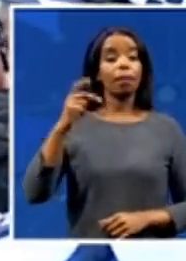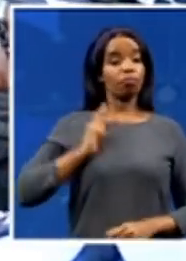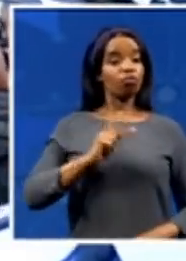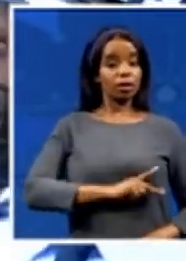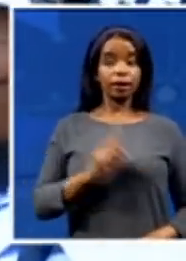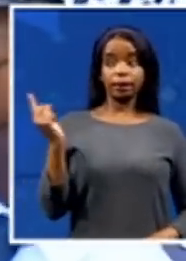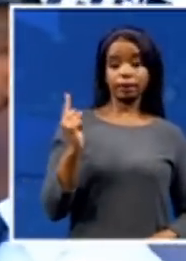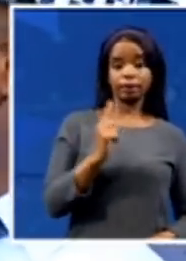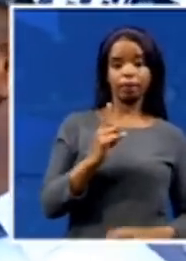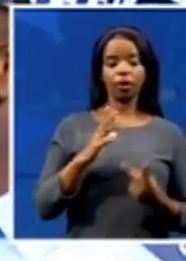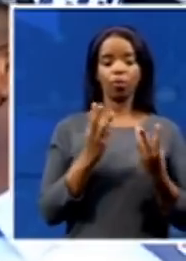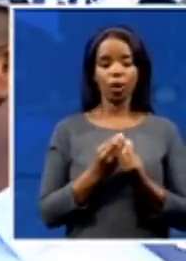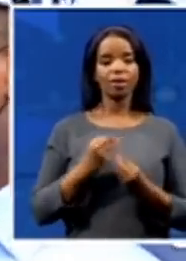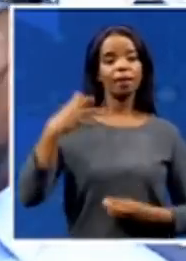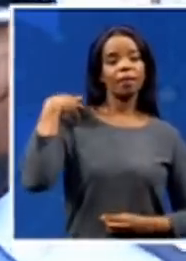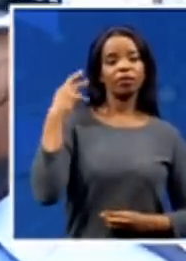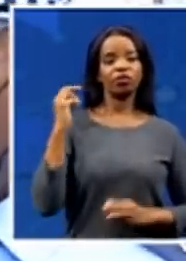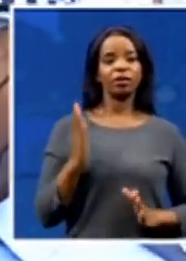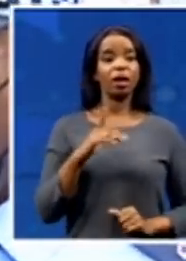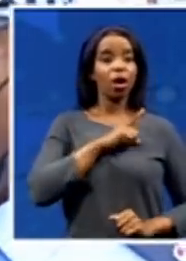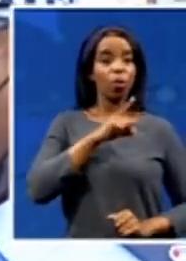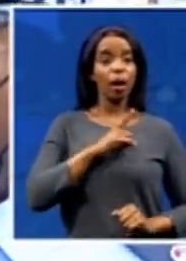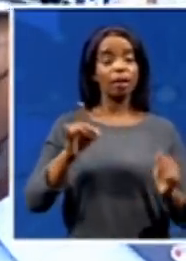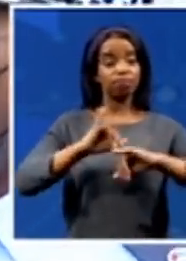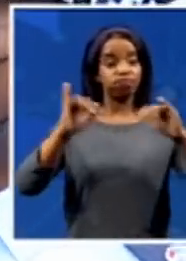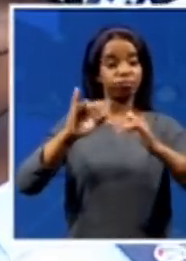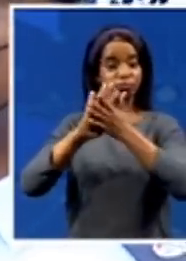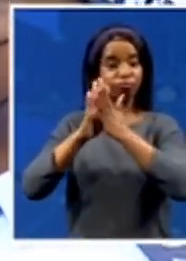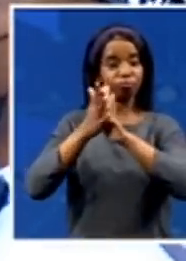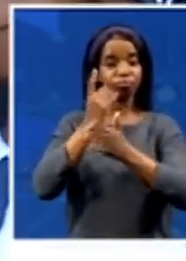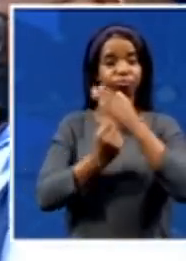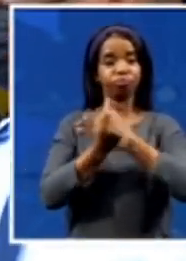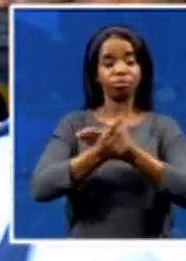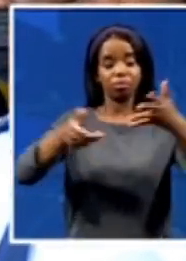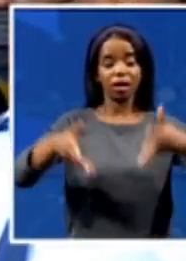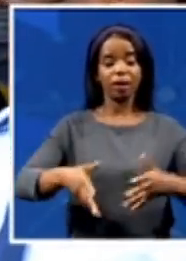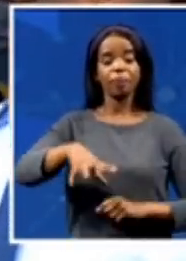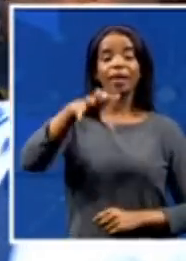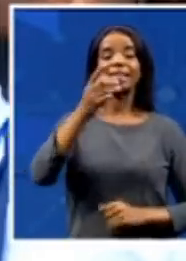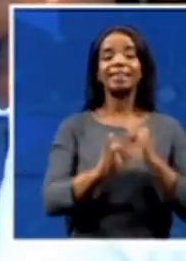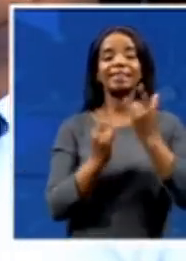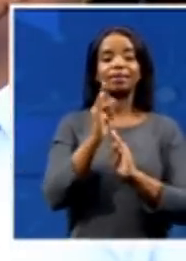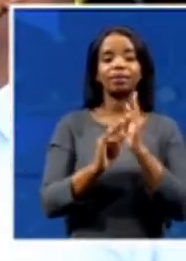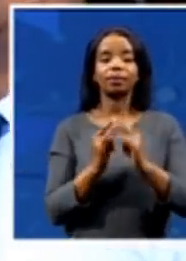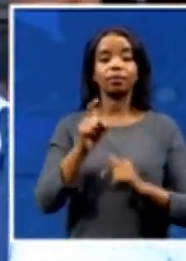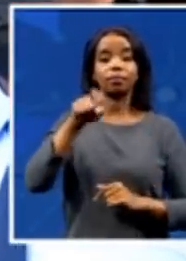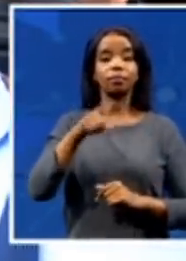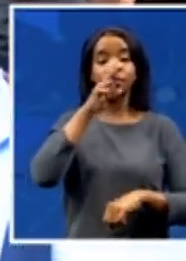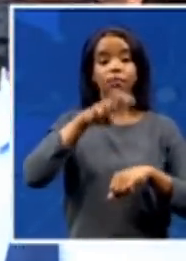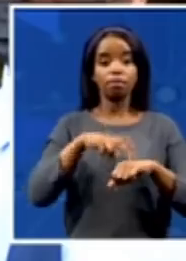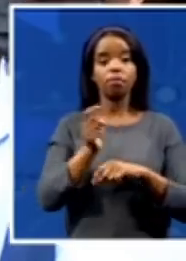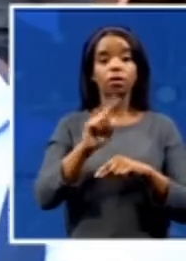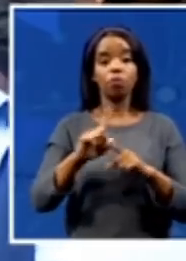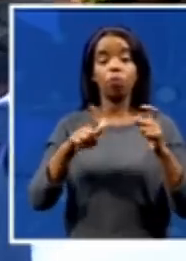that we have experienced as a city and the magnitude of that, it requires major, major investments to